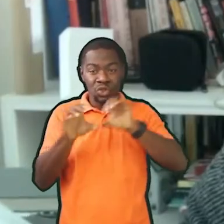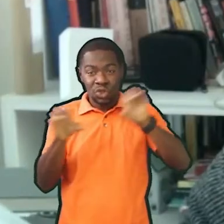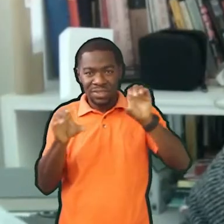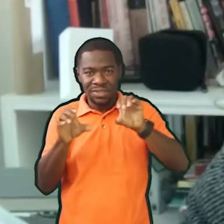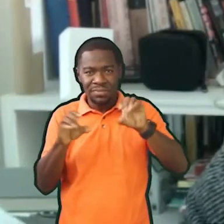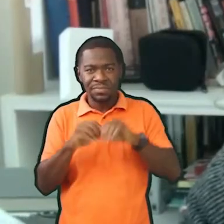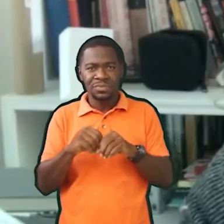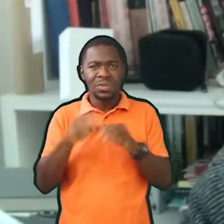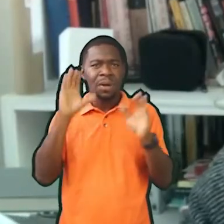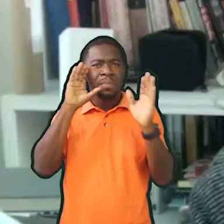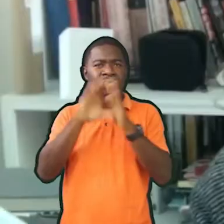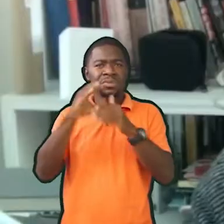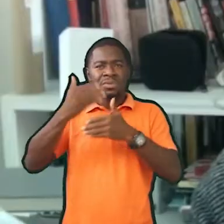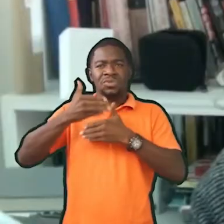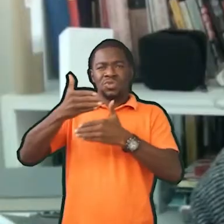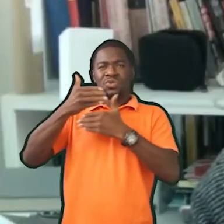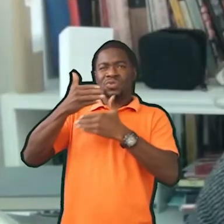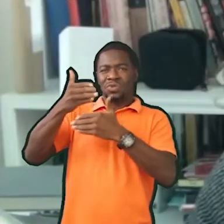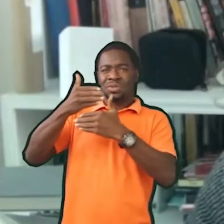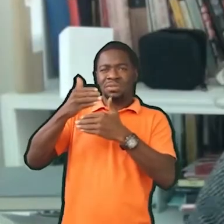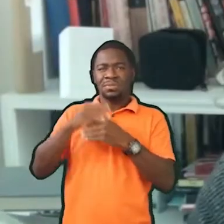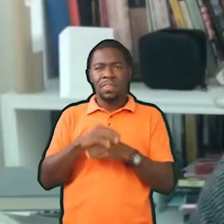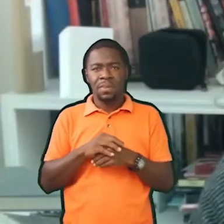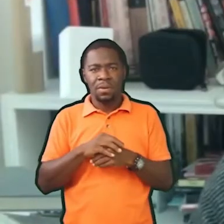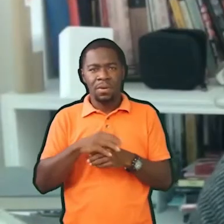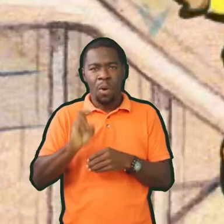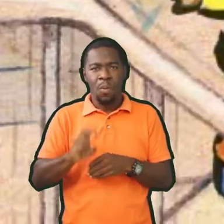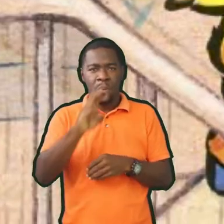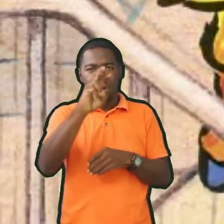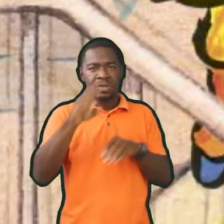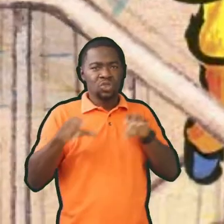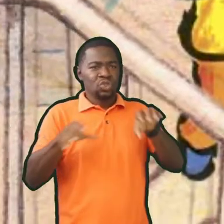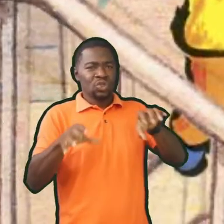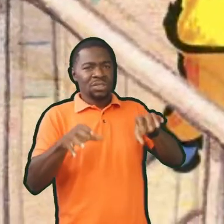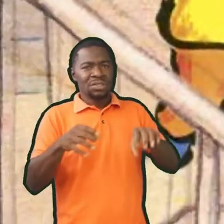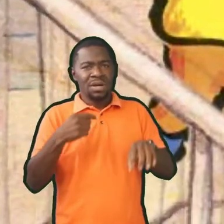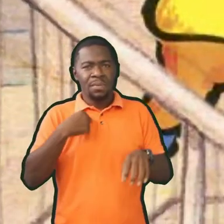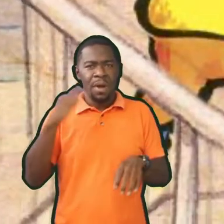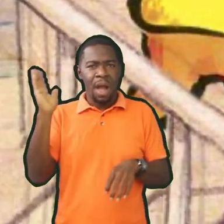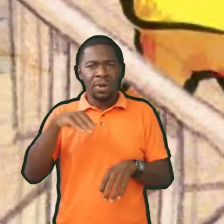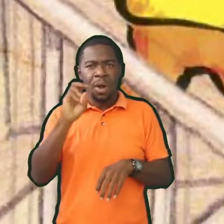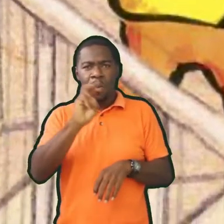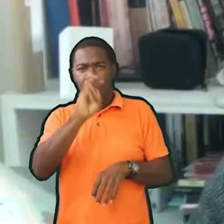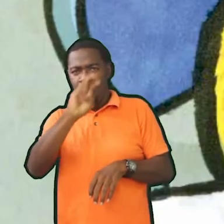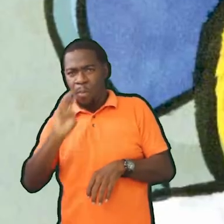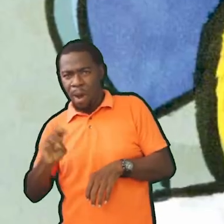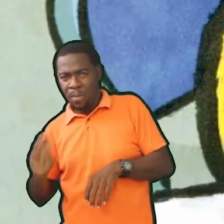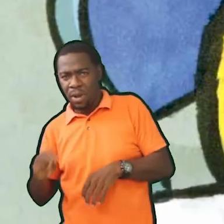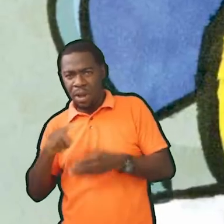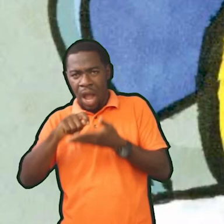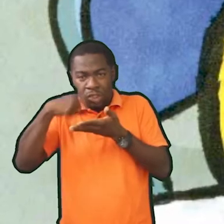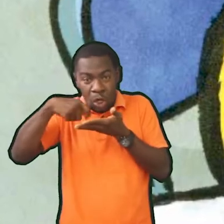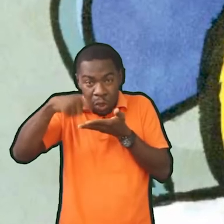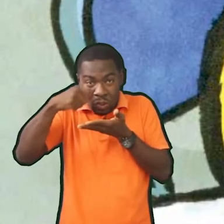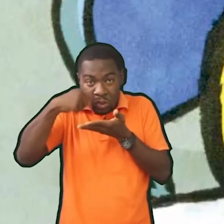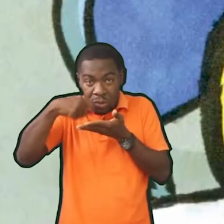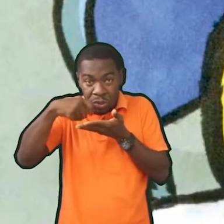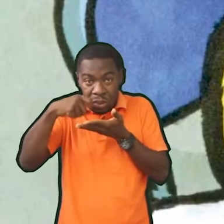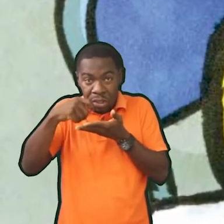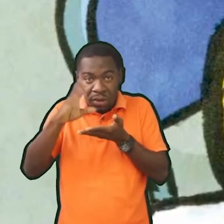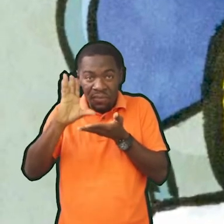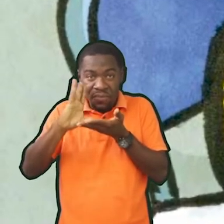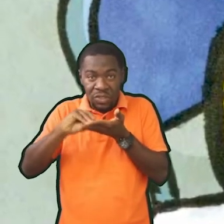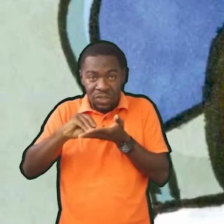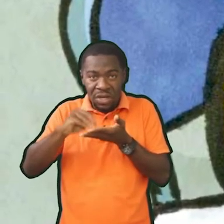shake. Two pictures wobble. Three stares flinch. I'm coming, I'm coming, I say. I gobble, gobble breakfast.